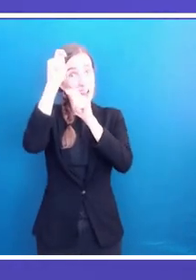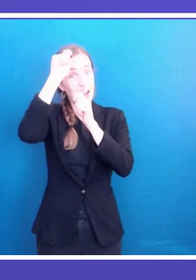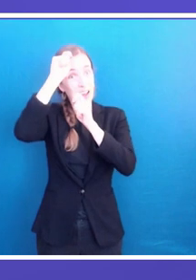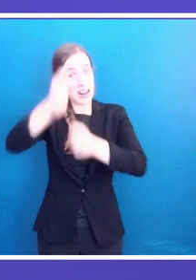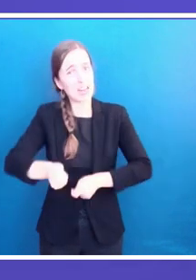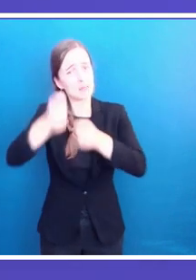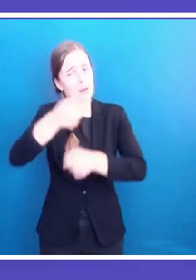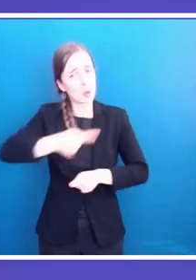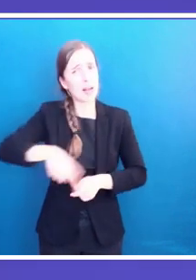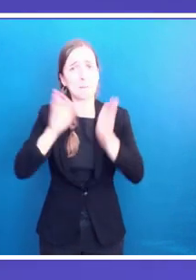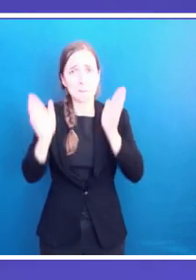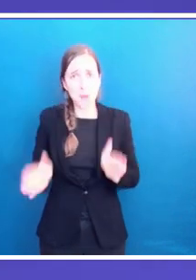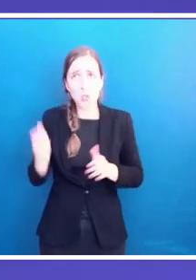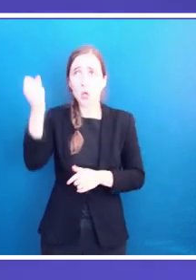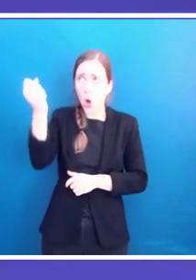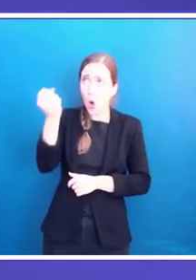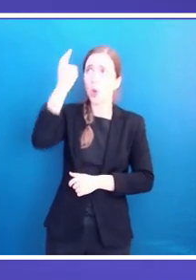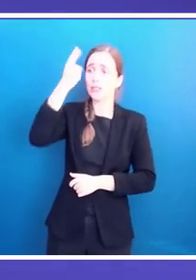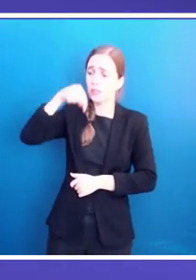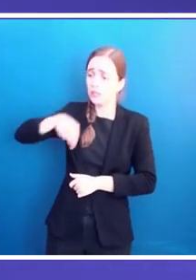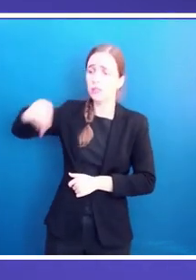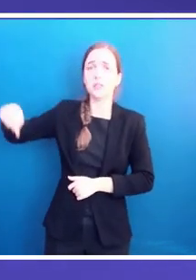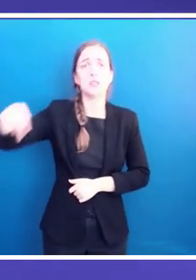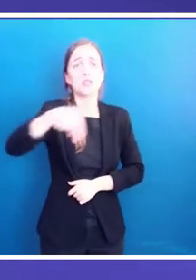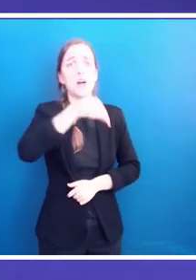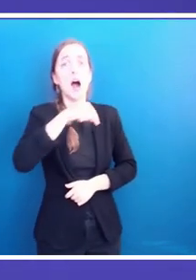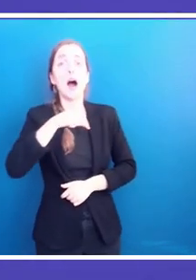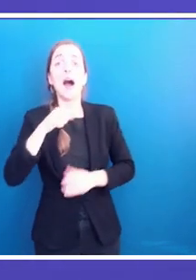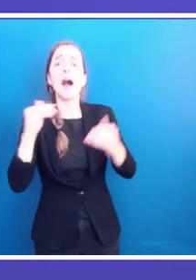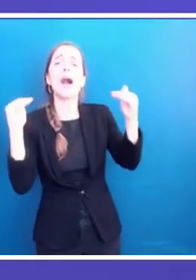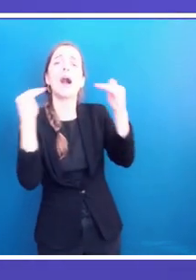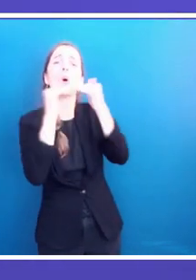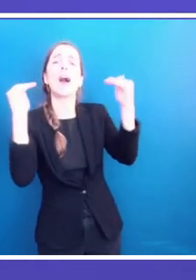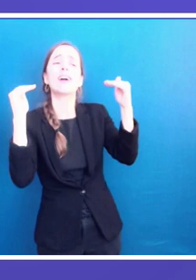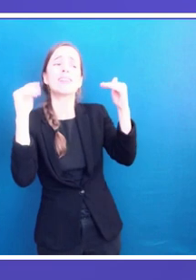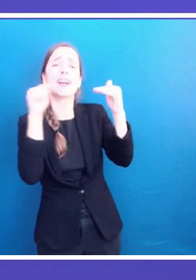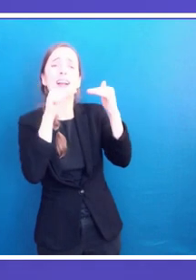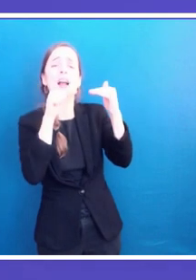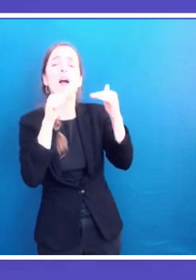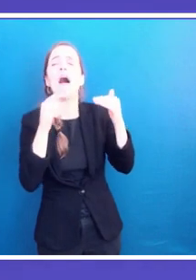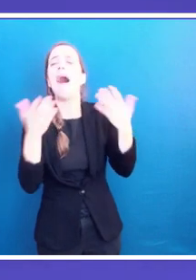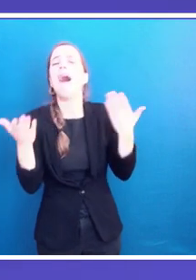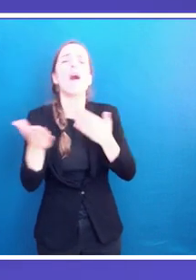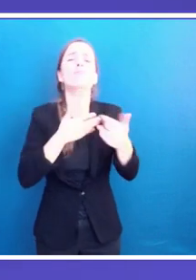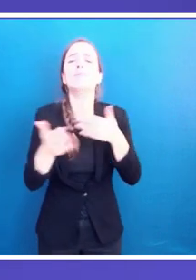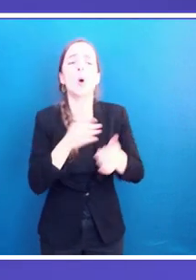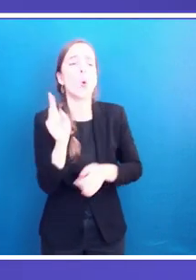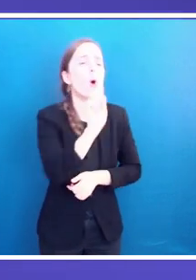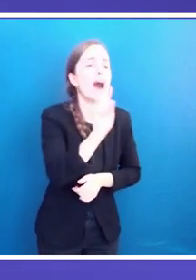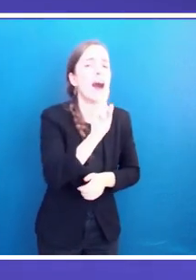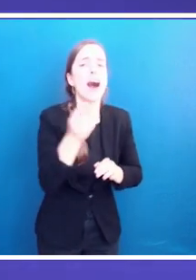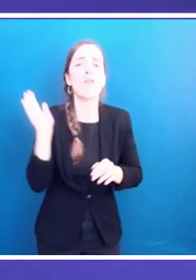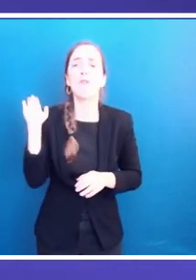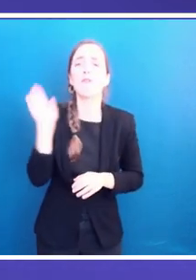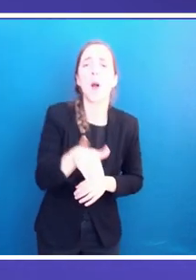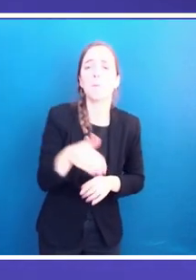racial, sexual and other considerations because respect of others is a civilizational attribute that would ensure